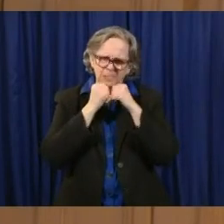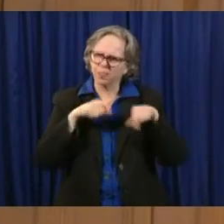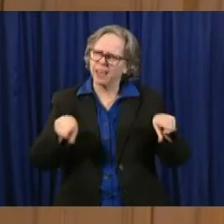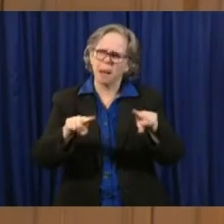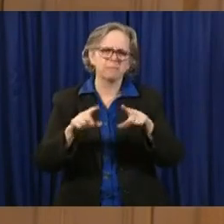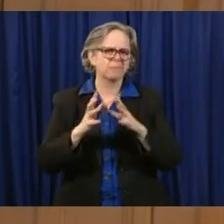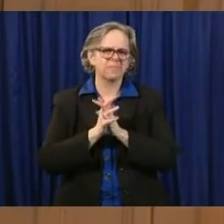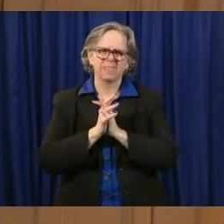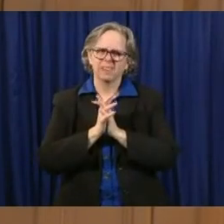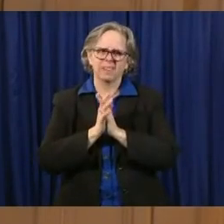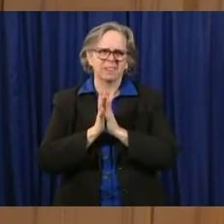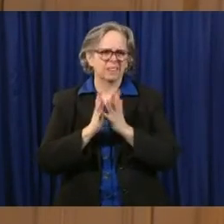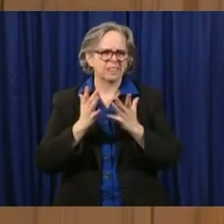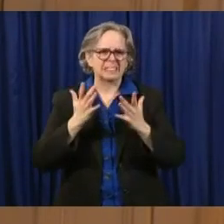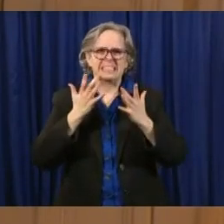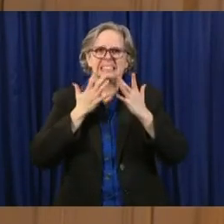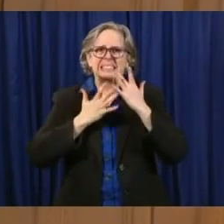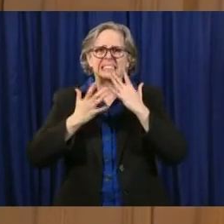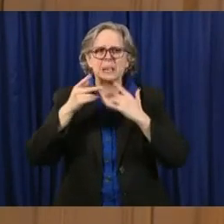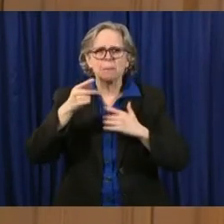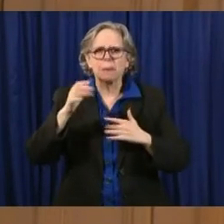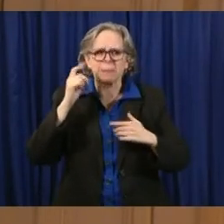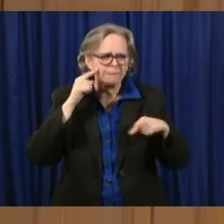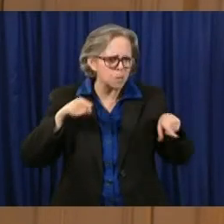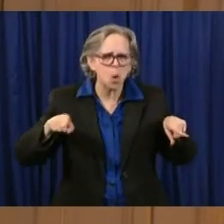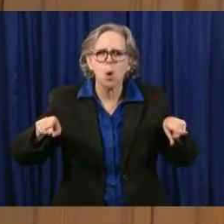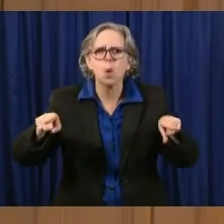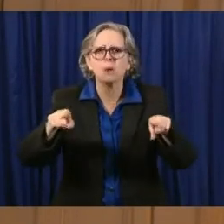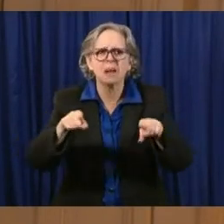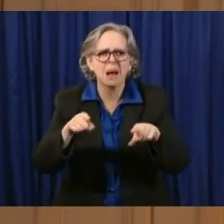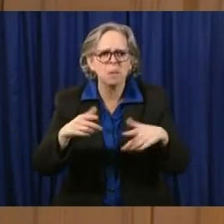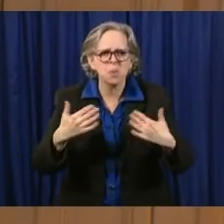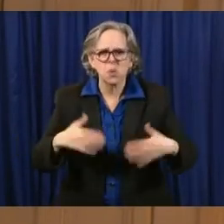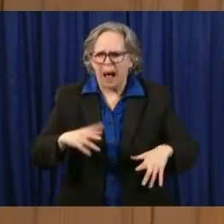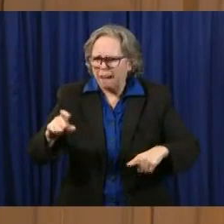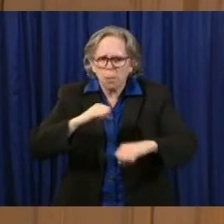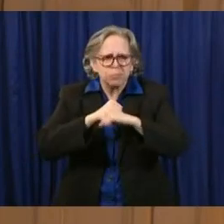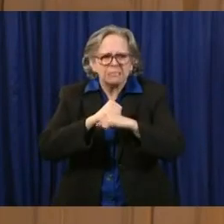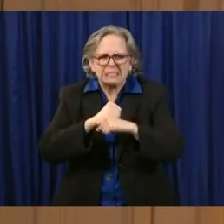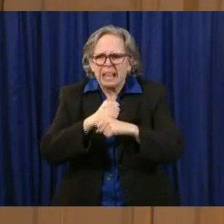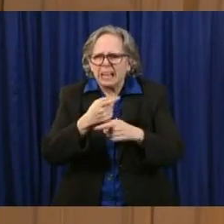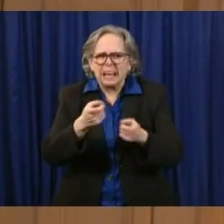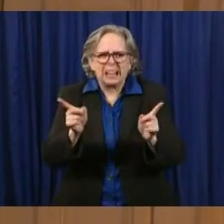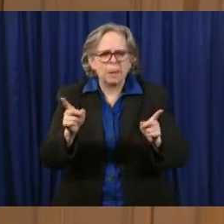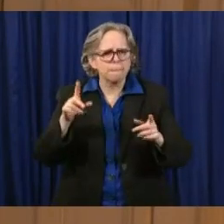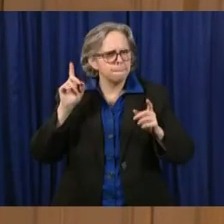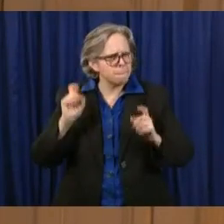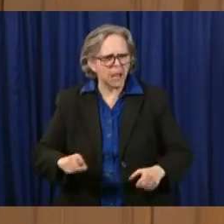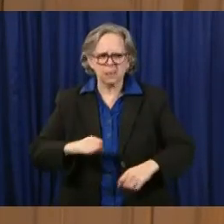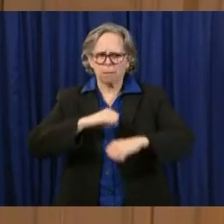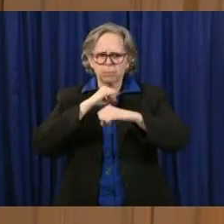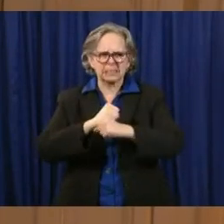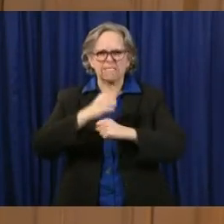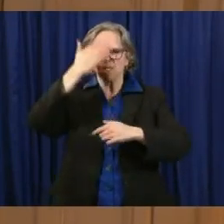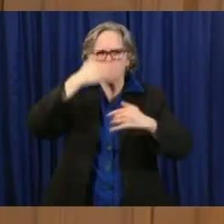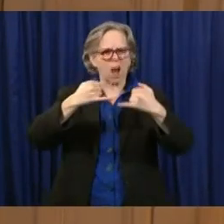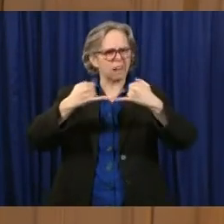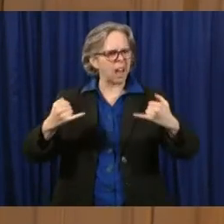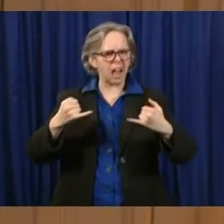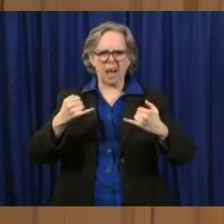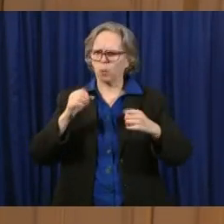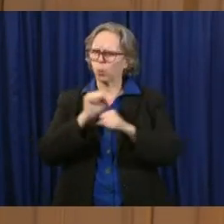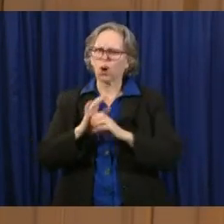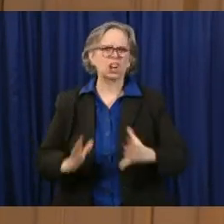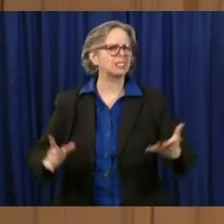we have, the protective gear, that we're protecting those frontline workers who are often responding when